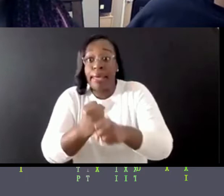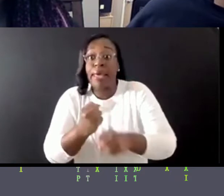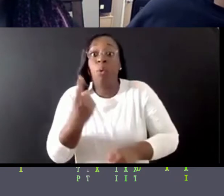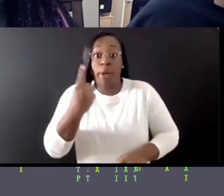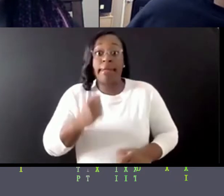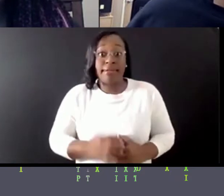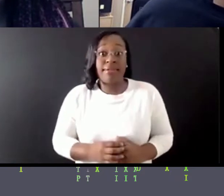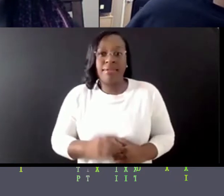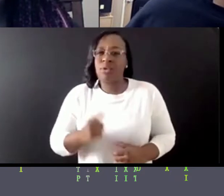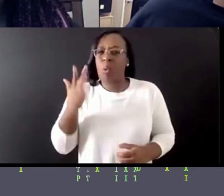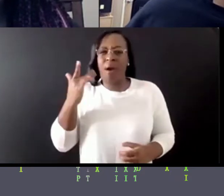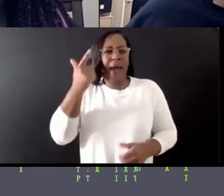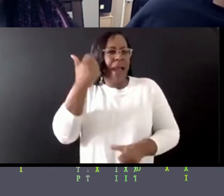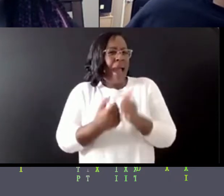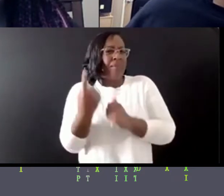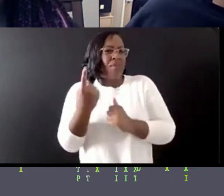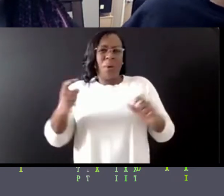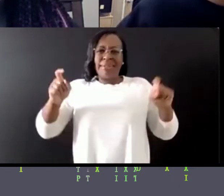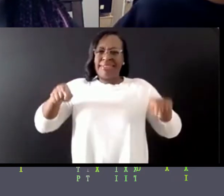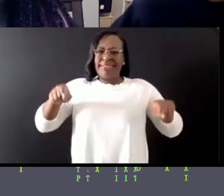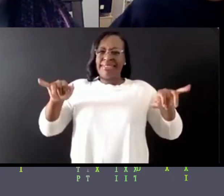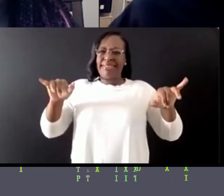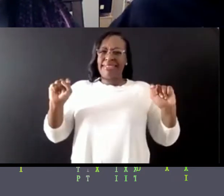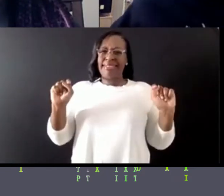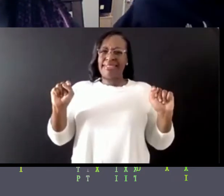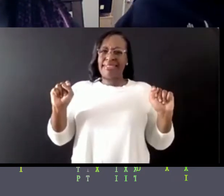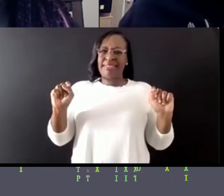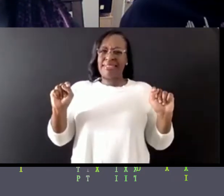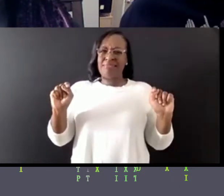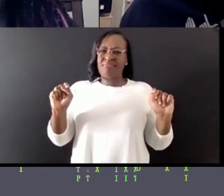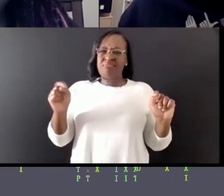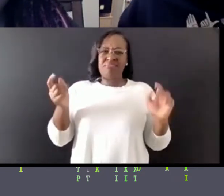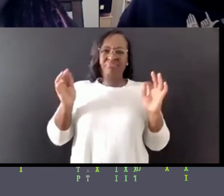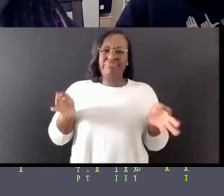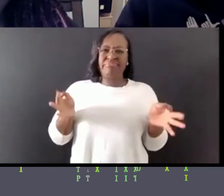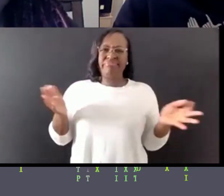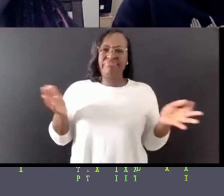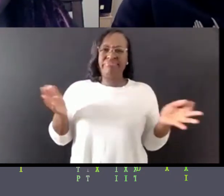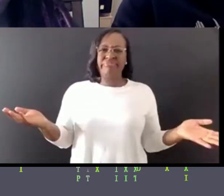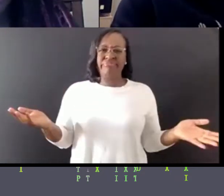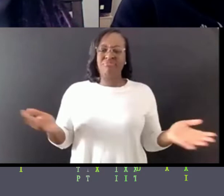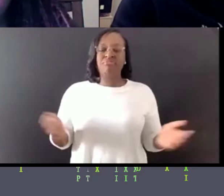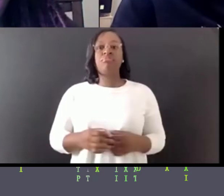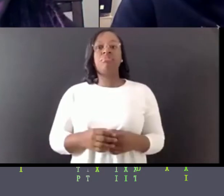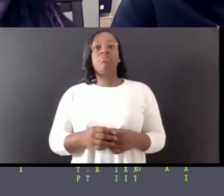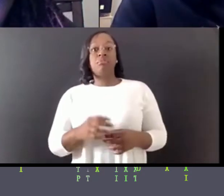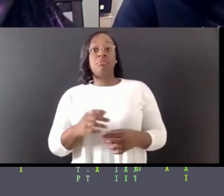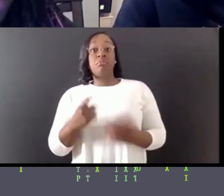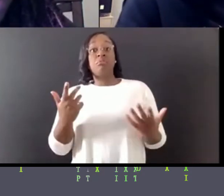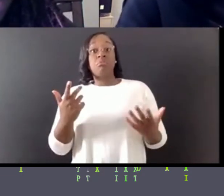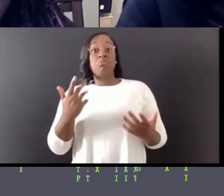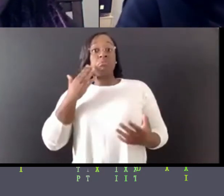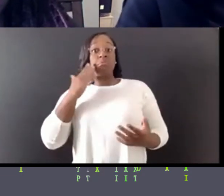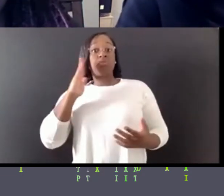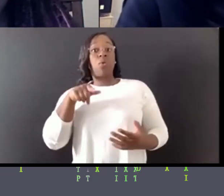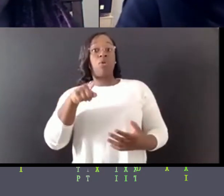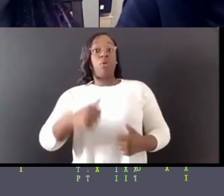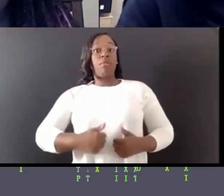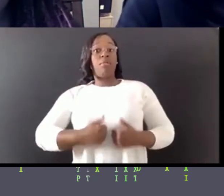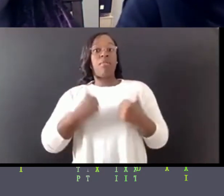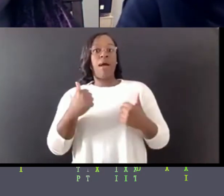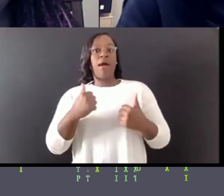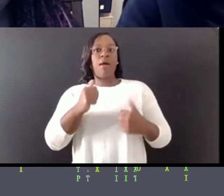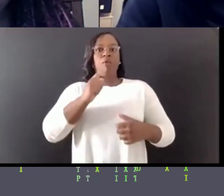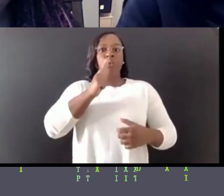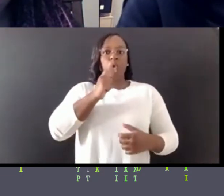I think that, like, depending on, like, where you are in your life, um,